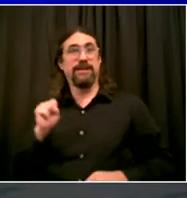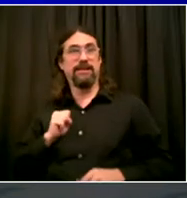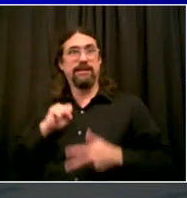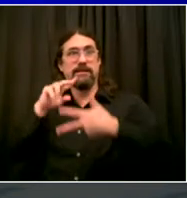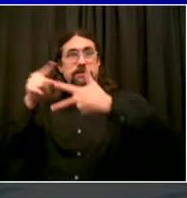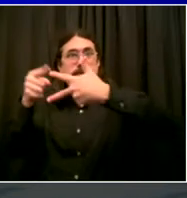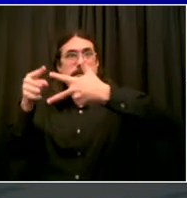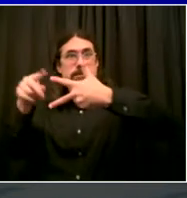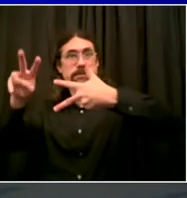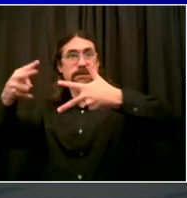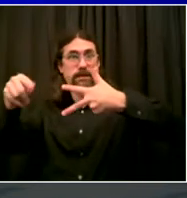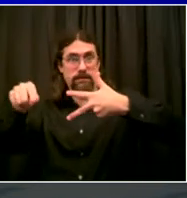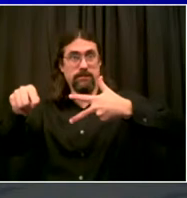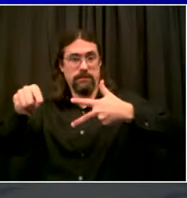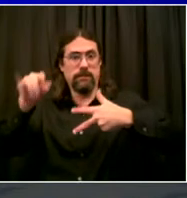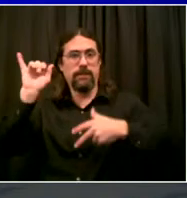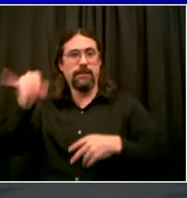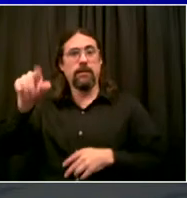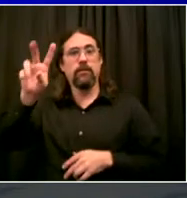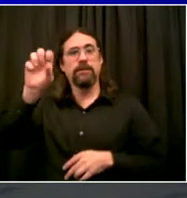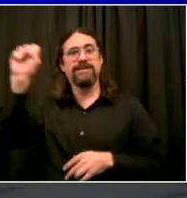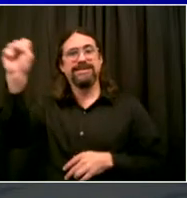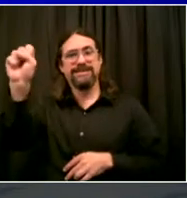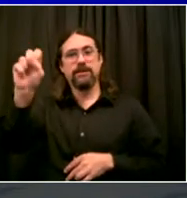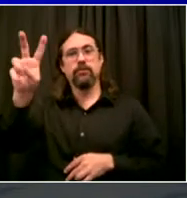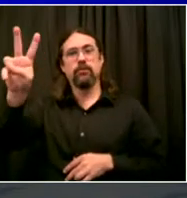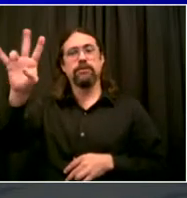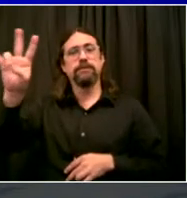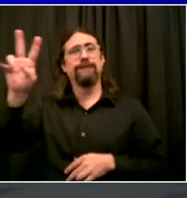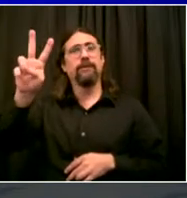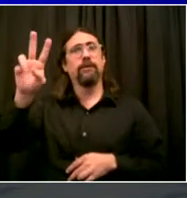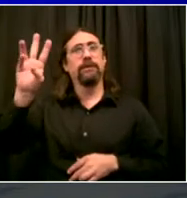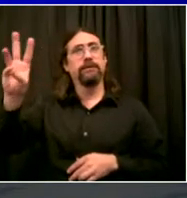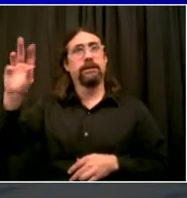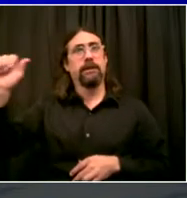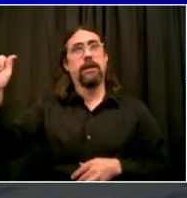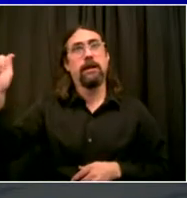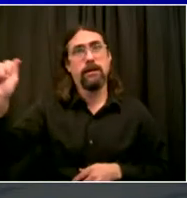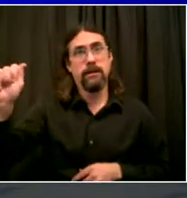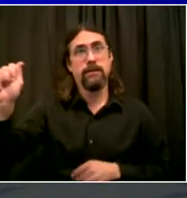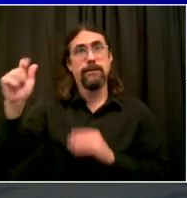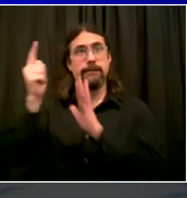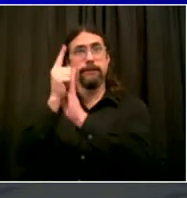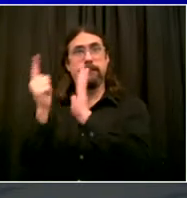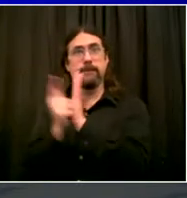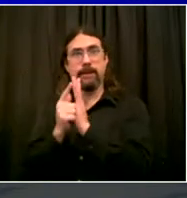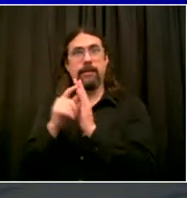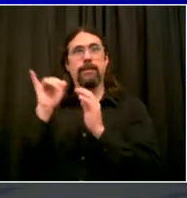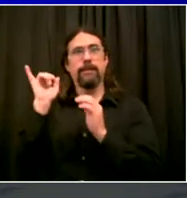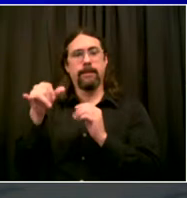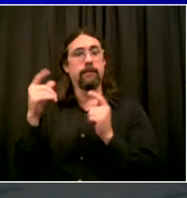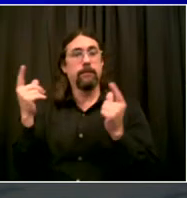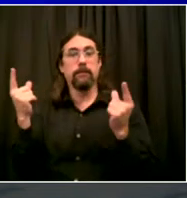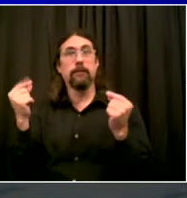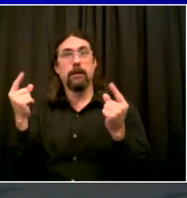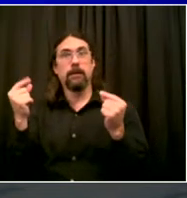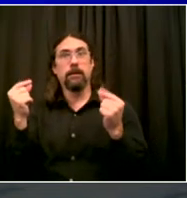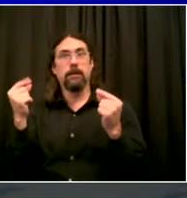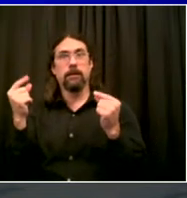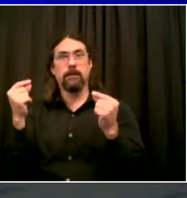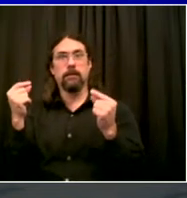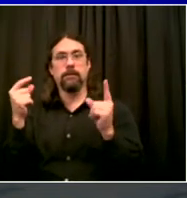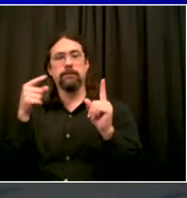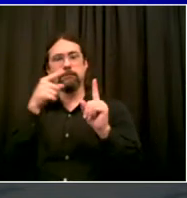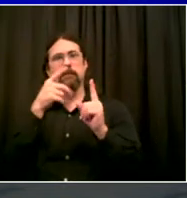board as it's currently structured, to empower the executive director to run it as a more modern agency. This would be a step forward.